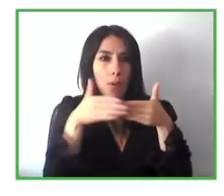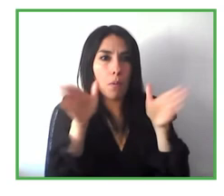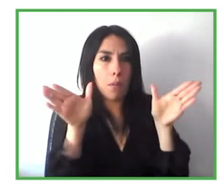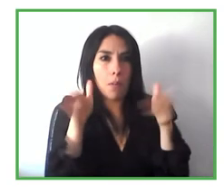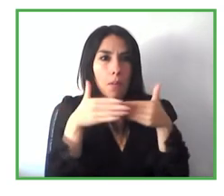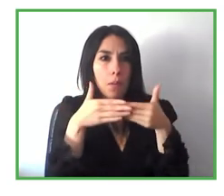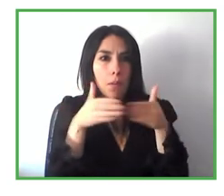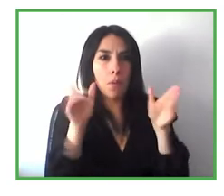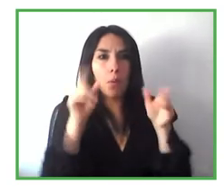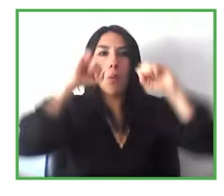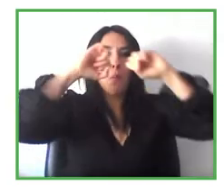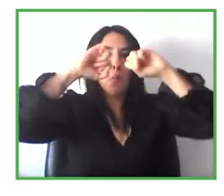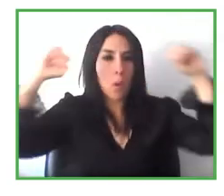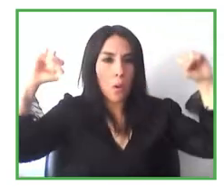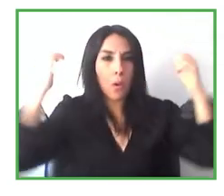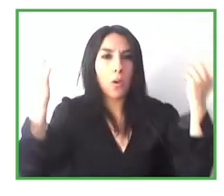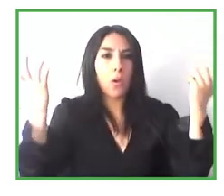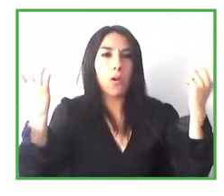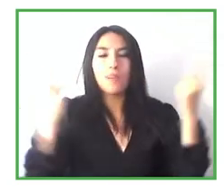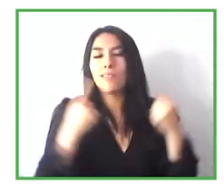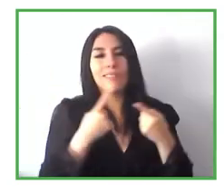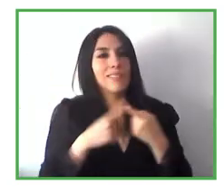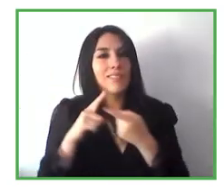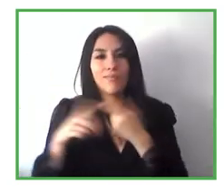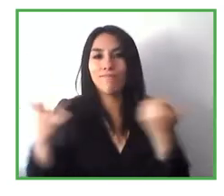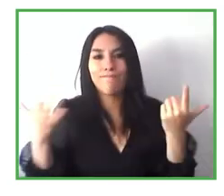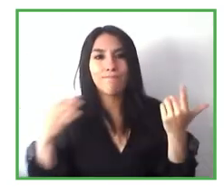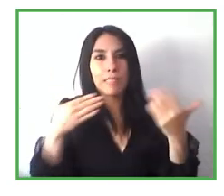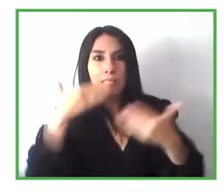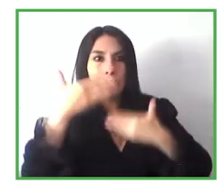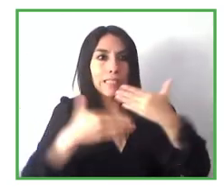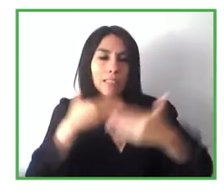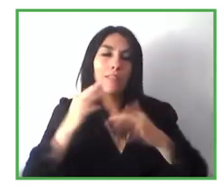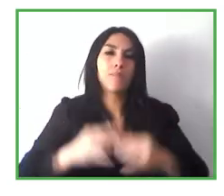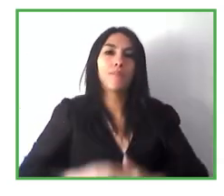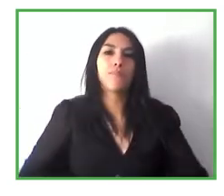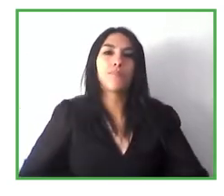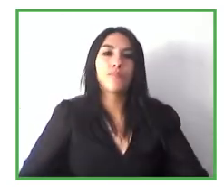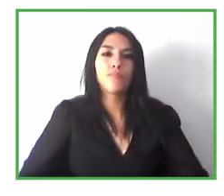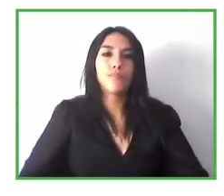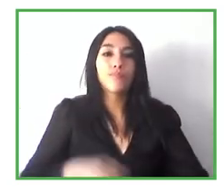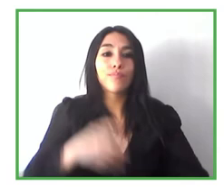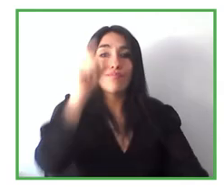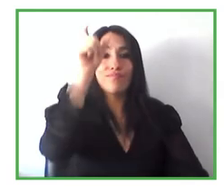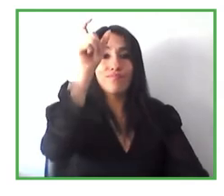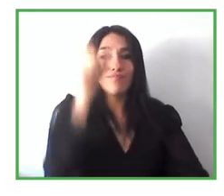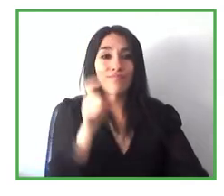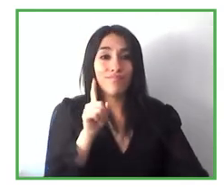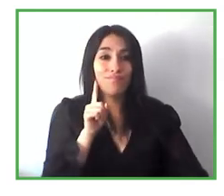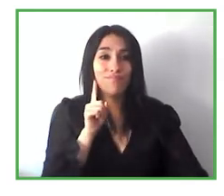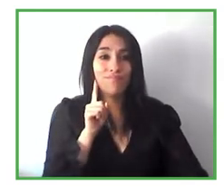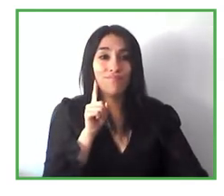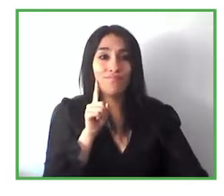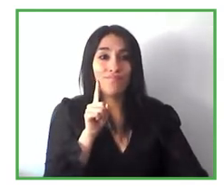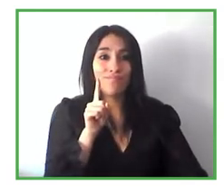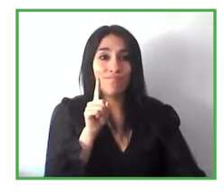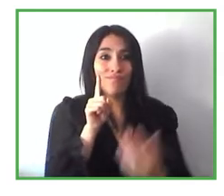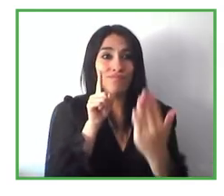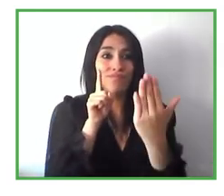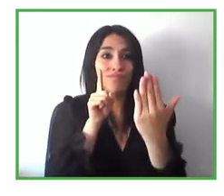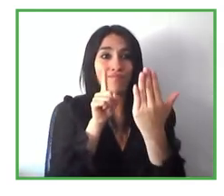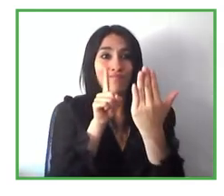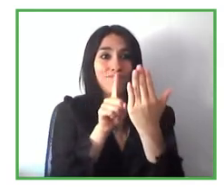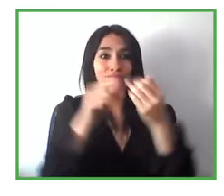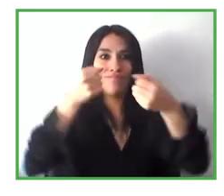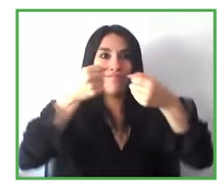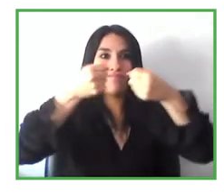a window based on the detection of presence in the in the place. So this